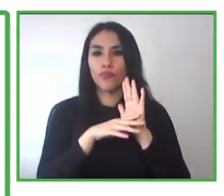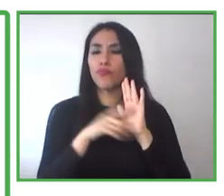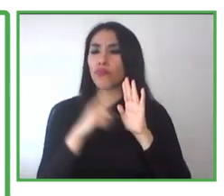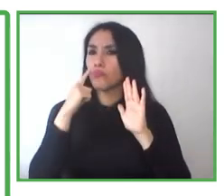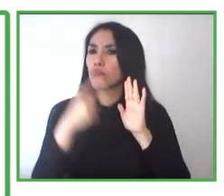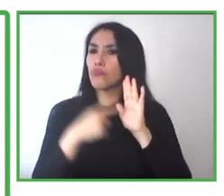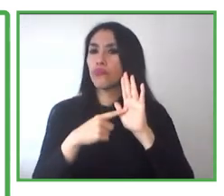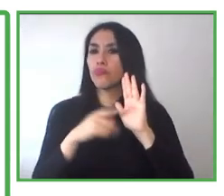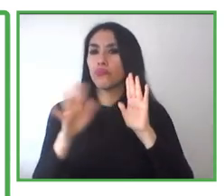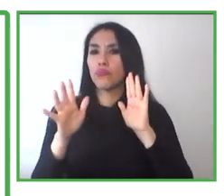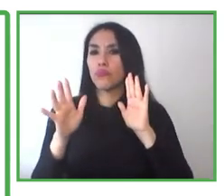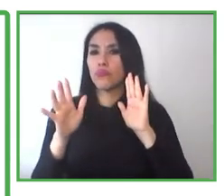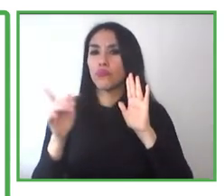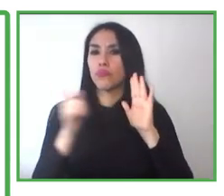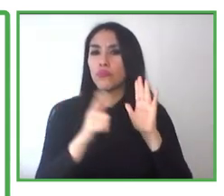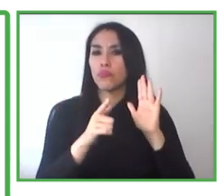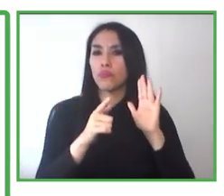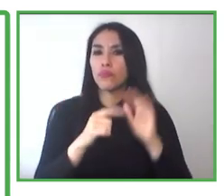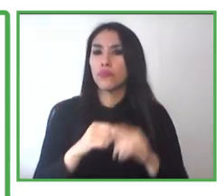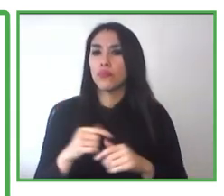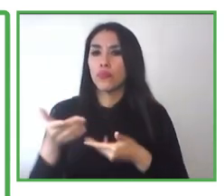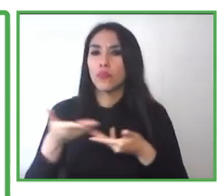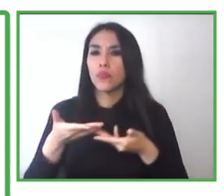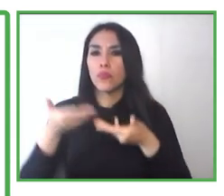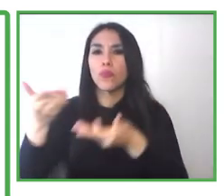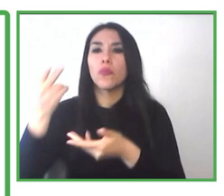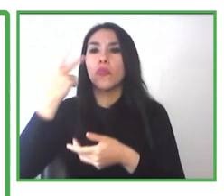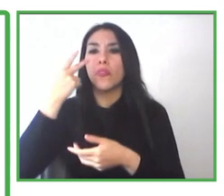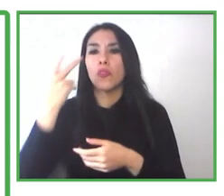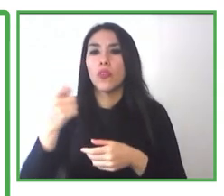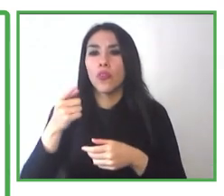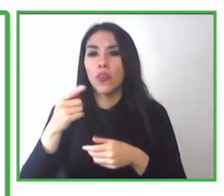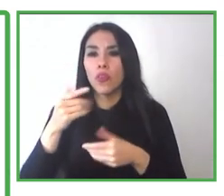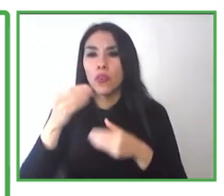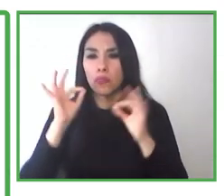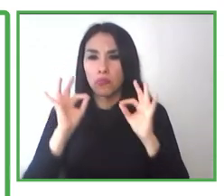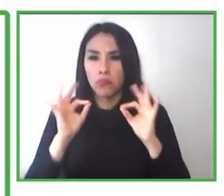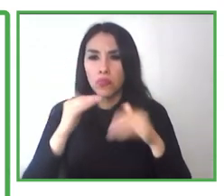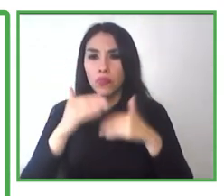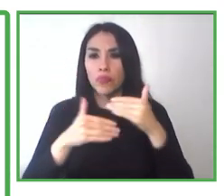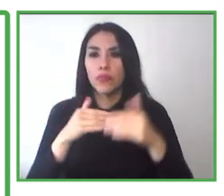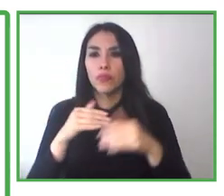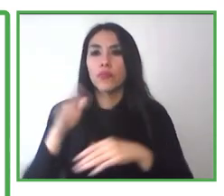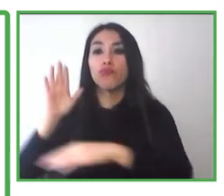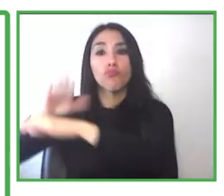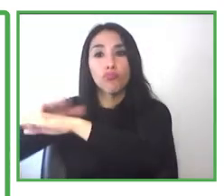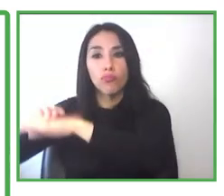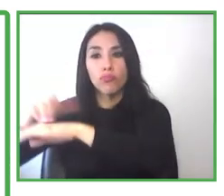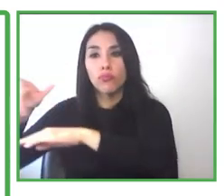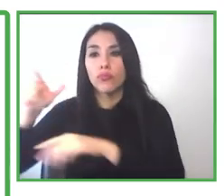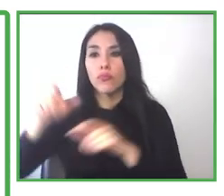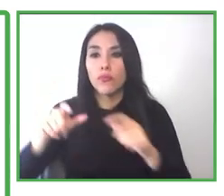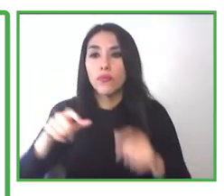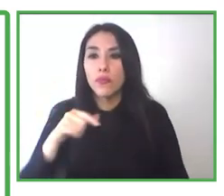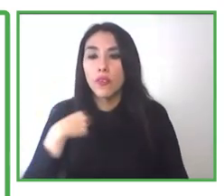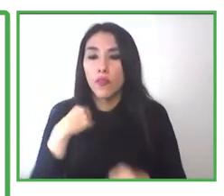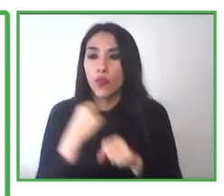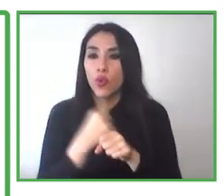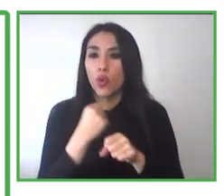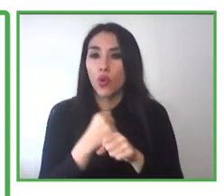So it's going to be an interview like they will do with any other employee they want to interview, but with a certain,